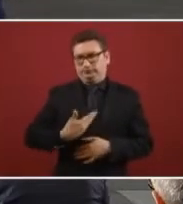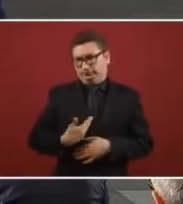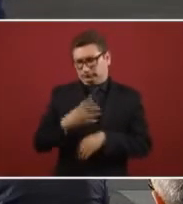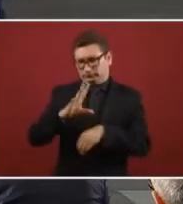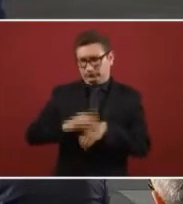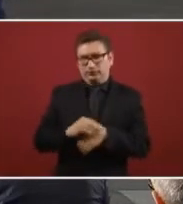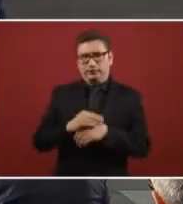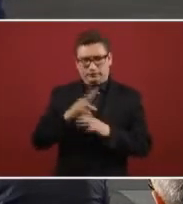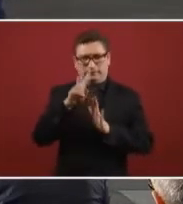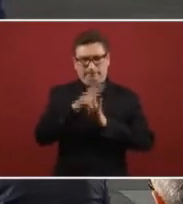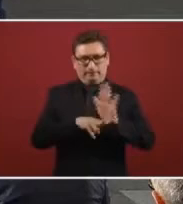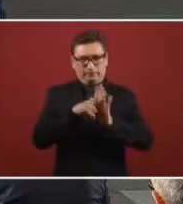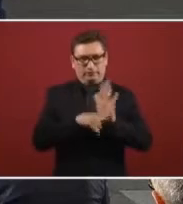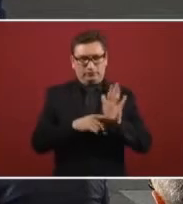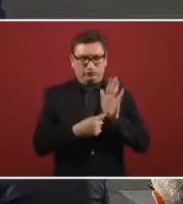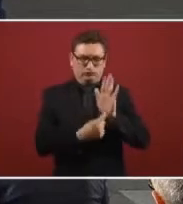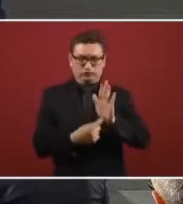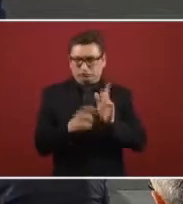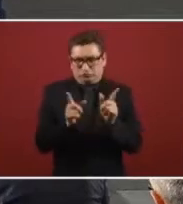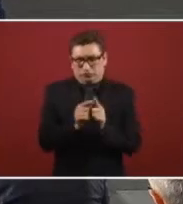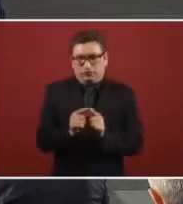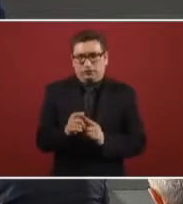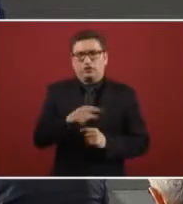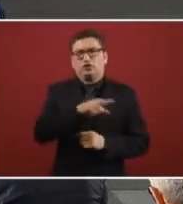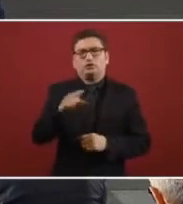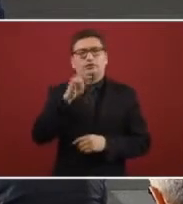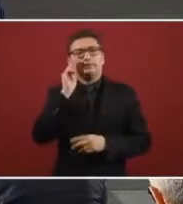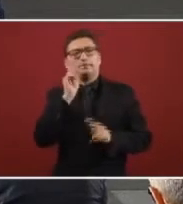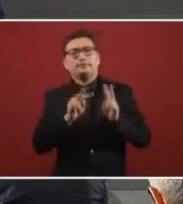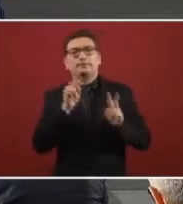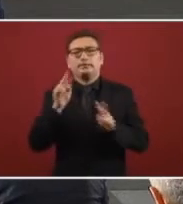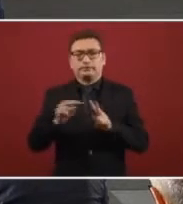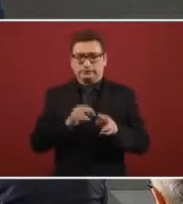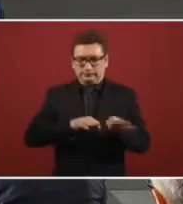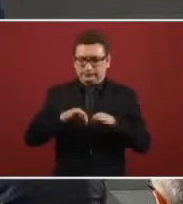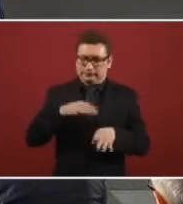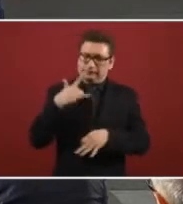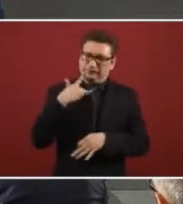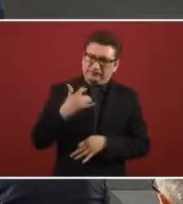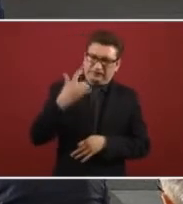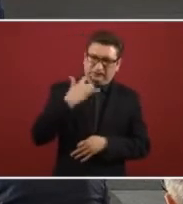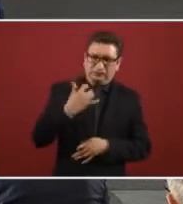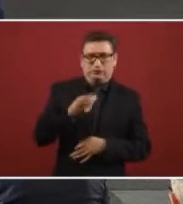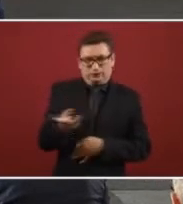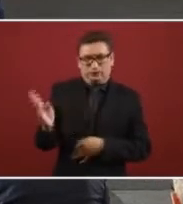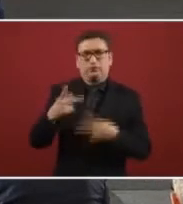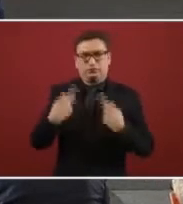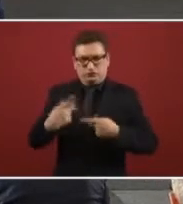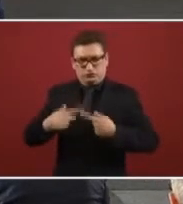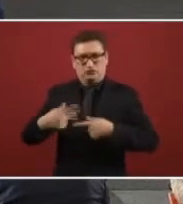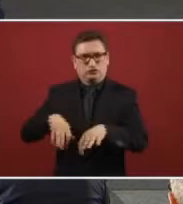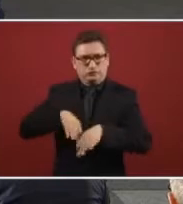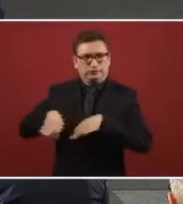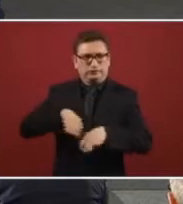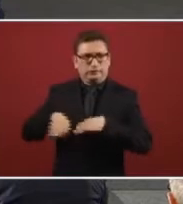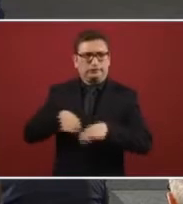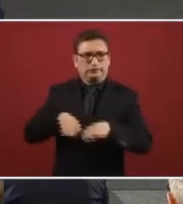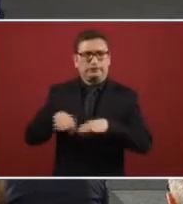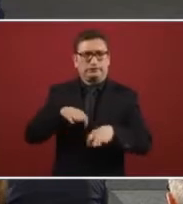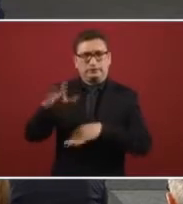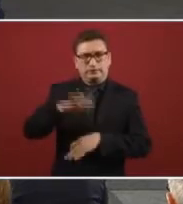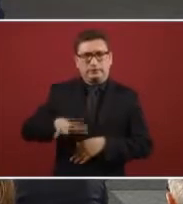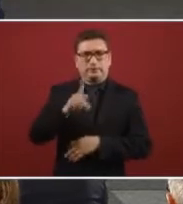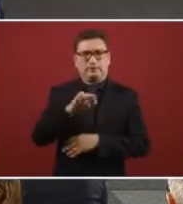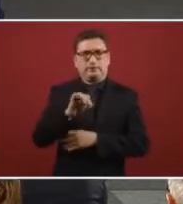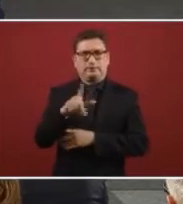you permit me Mr. President I want to give you a show you a a brief video so you could see what the workers and